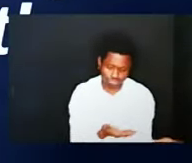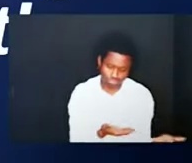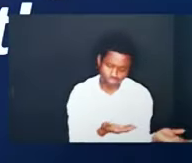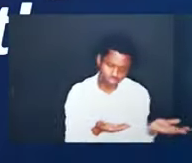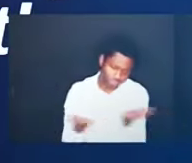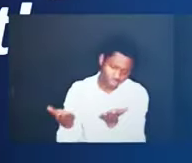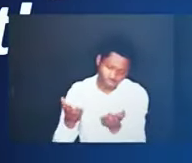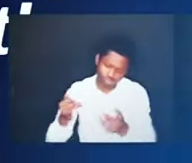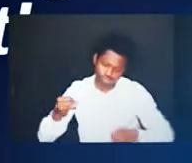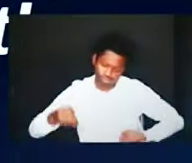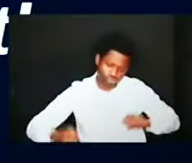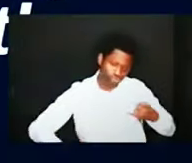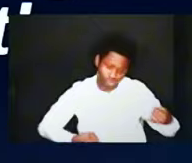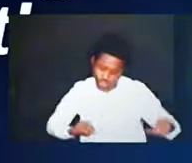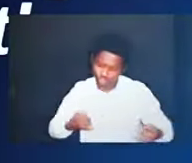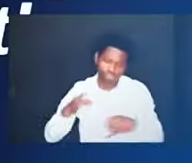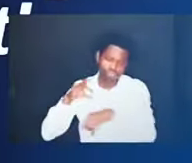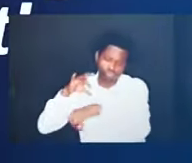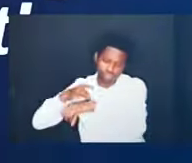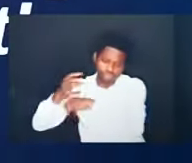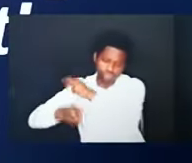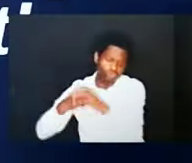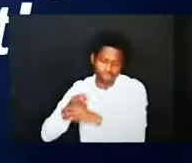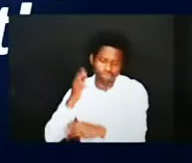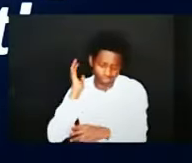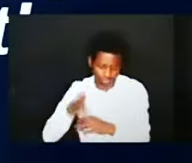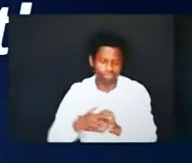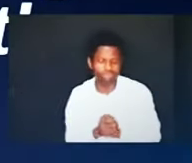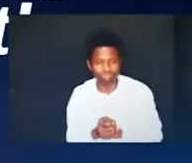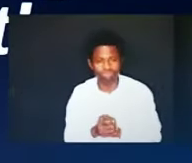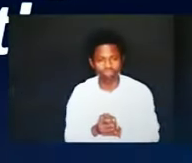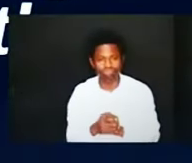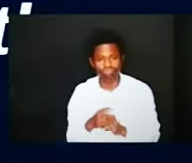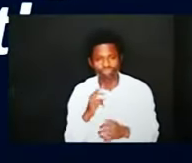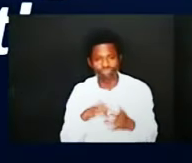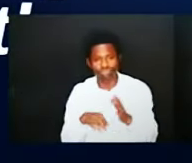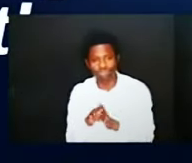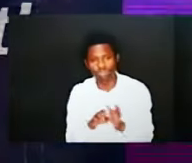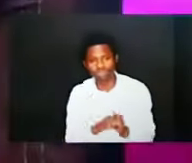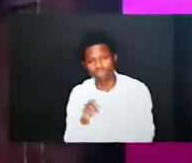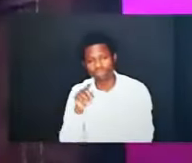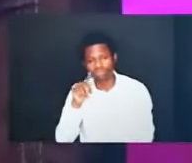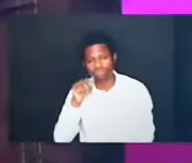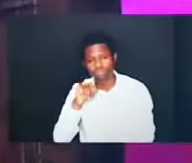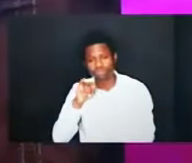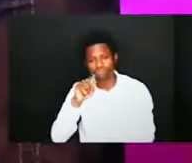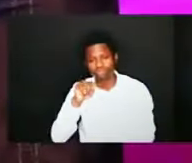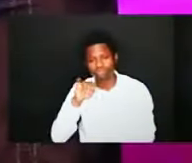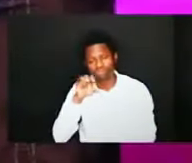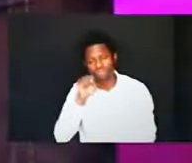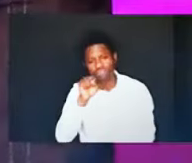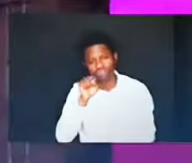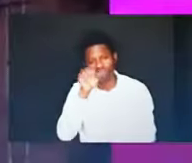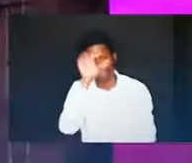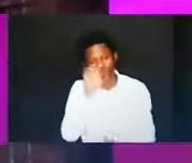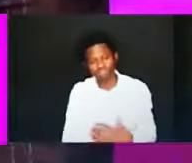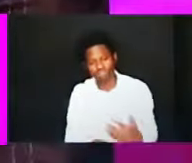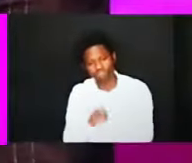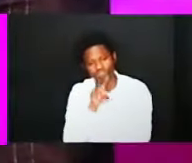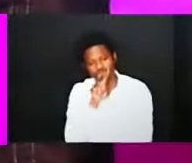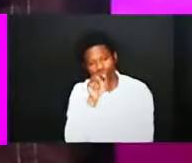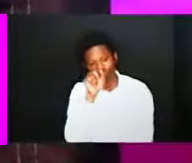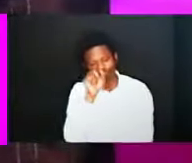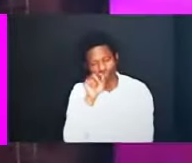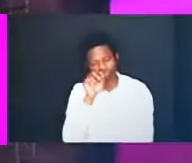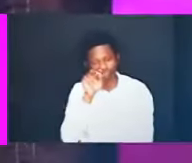titles 2 13 and 14 please read titles 2 14 and 14 when